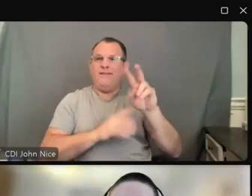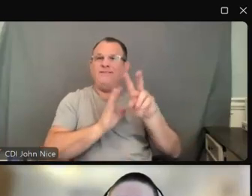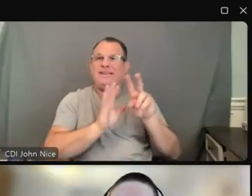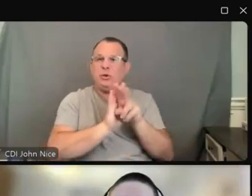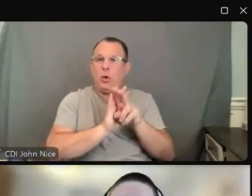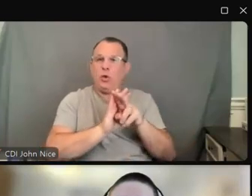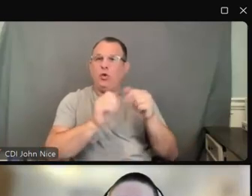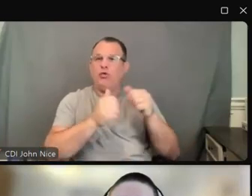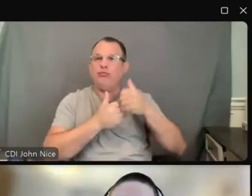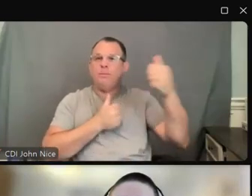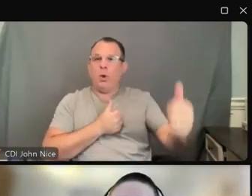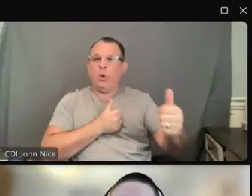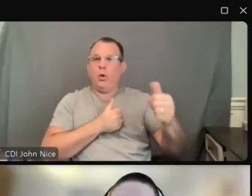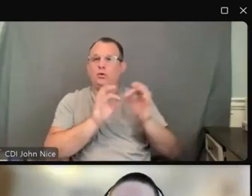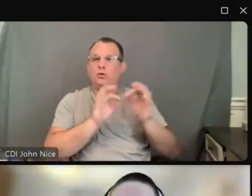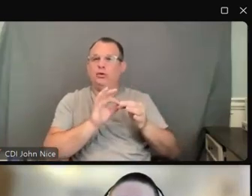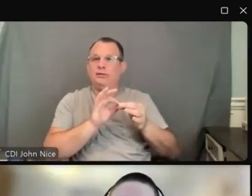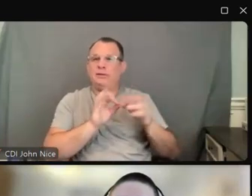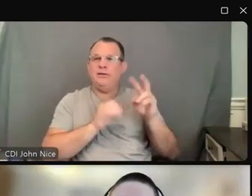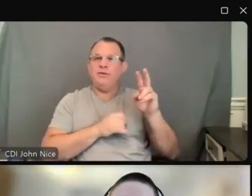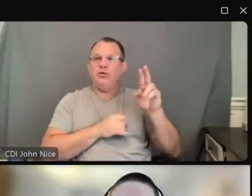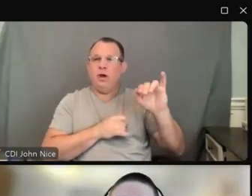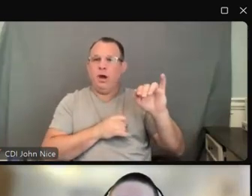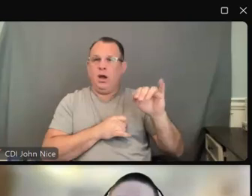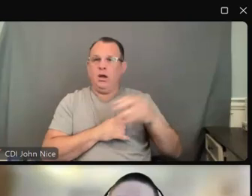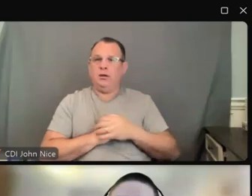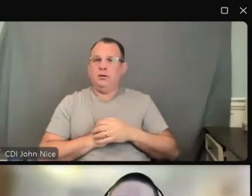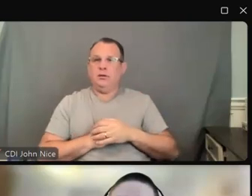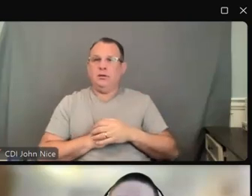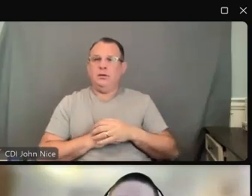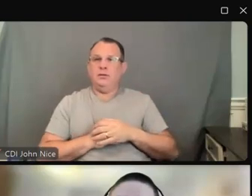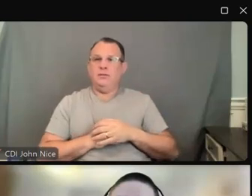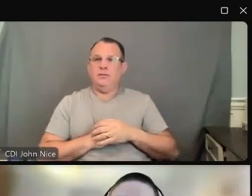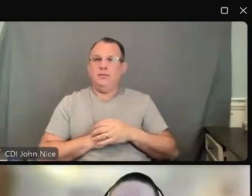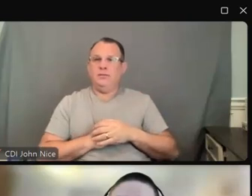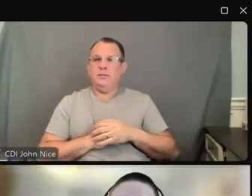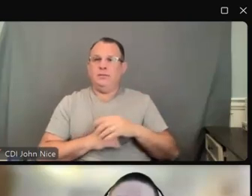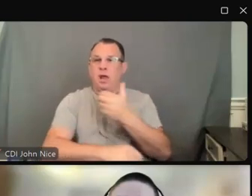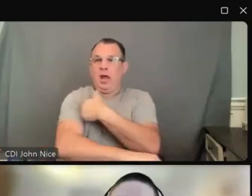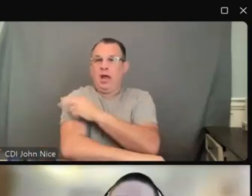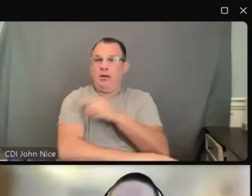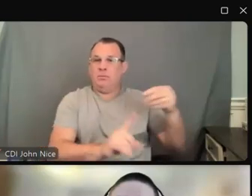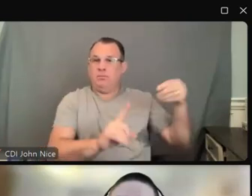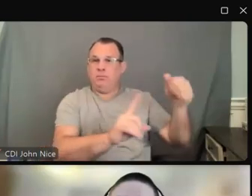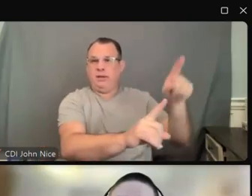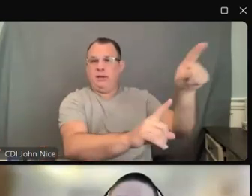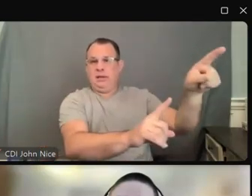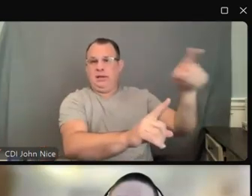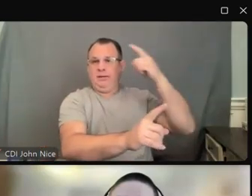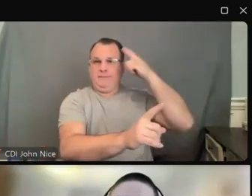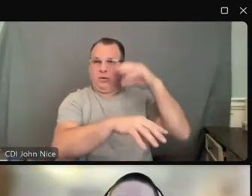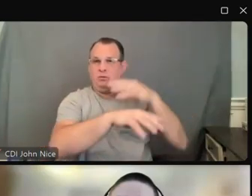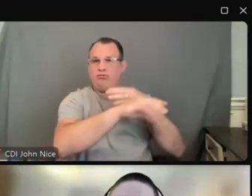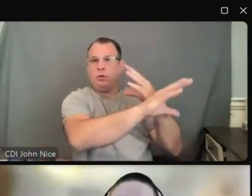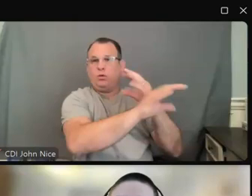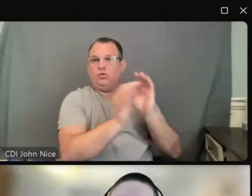VRI is a fee-based service that uses video conferencing technology to access